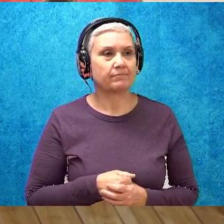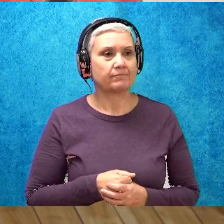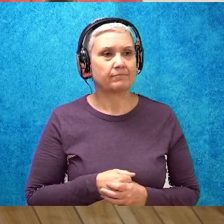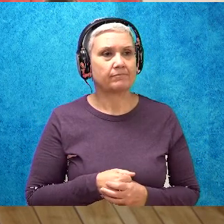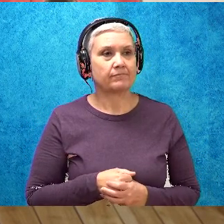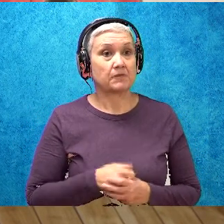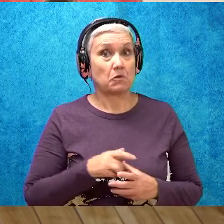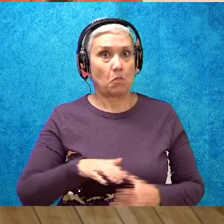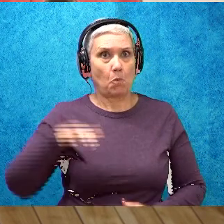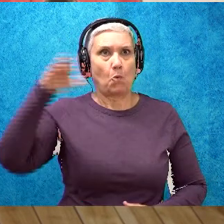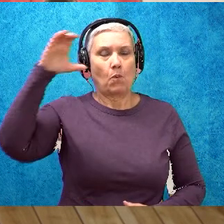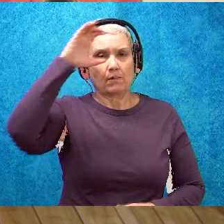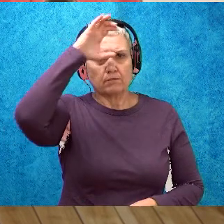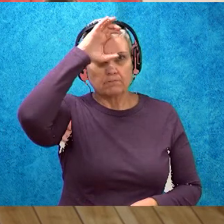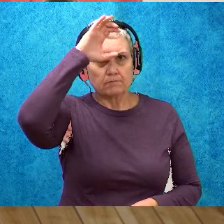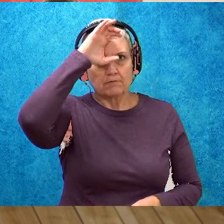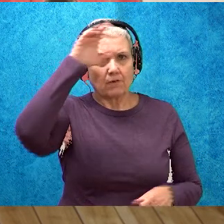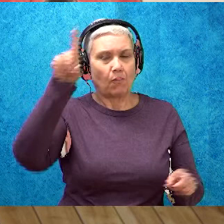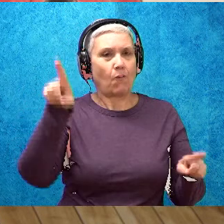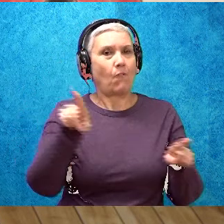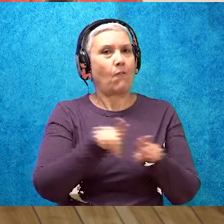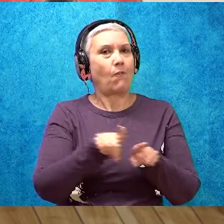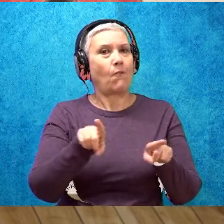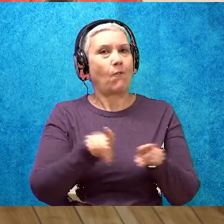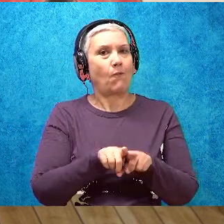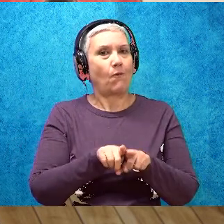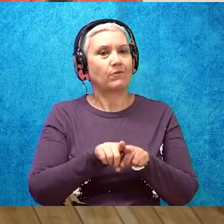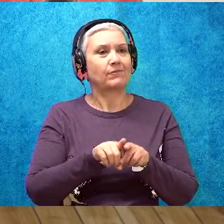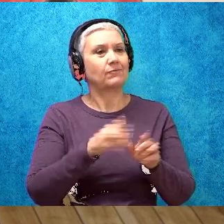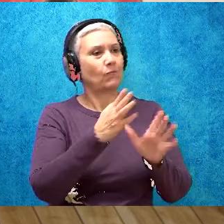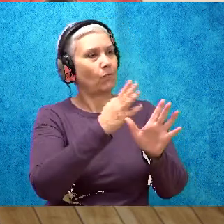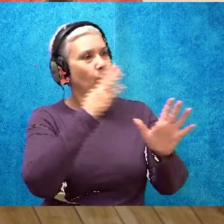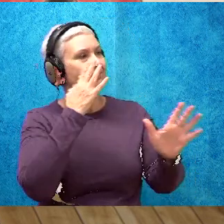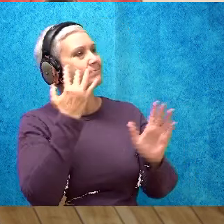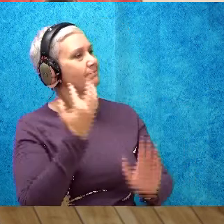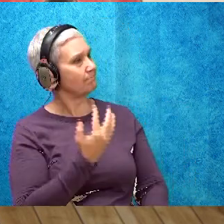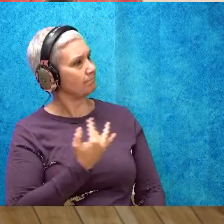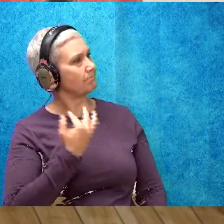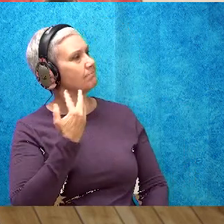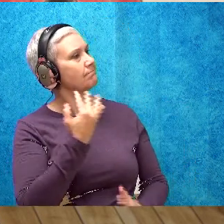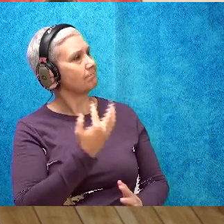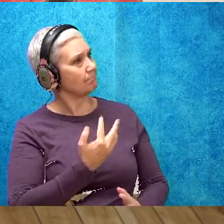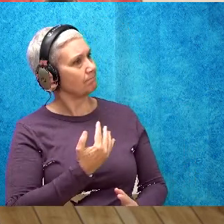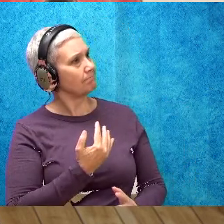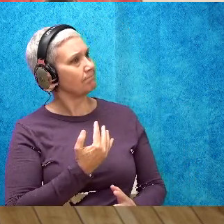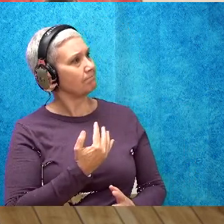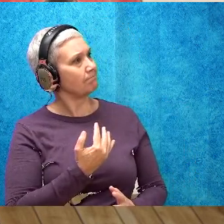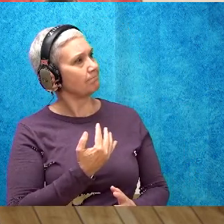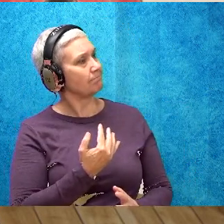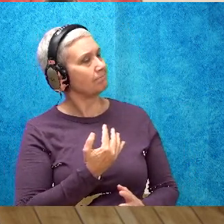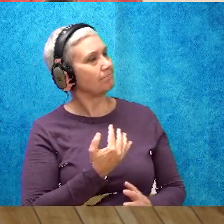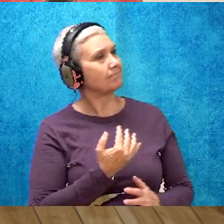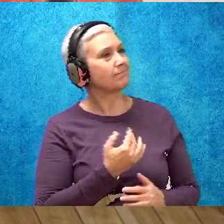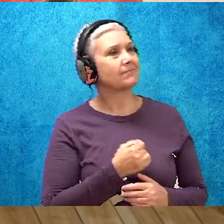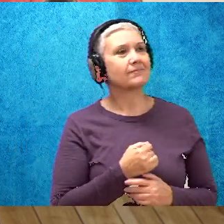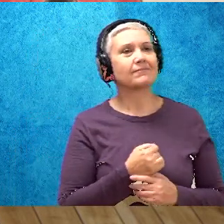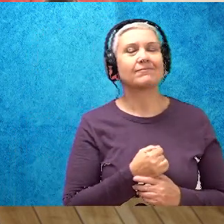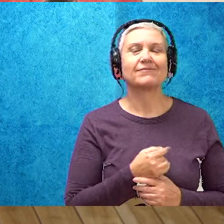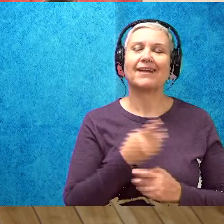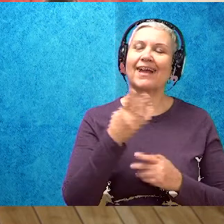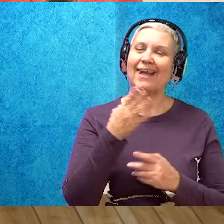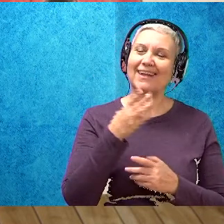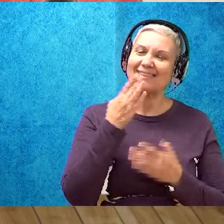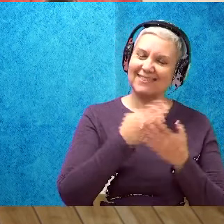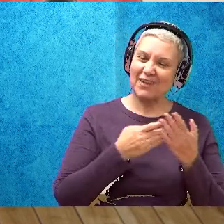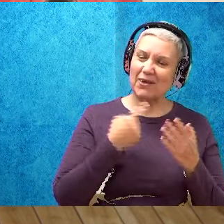cyclopses also love to wait in line. And some of the cyclopses say, it's the cutest hat ever.